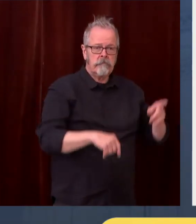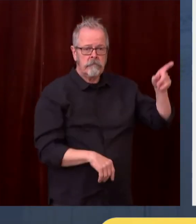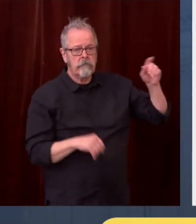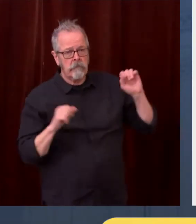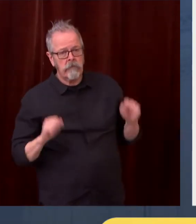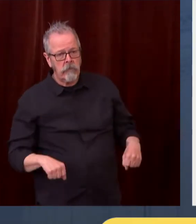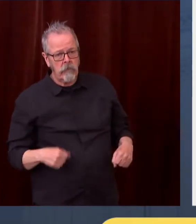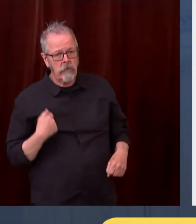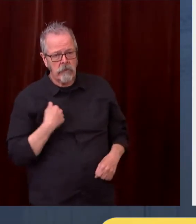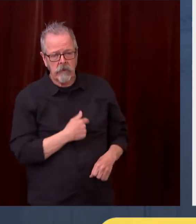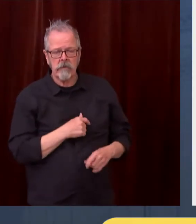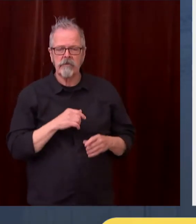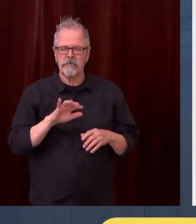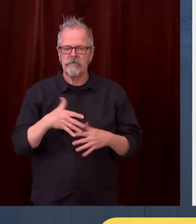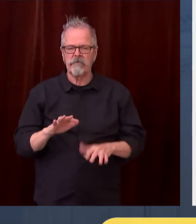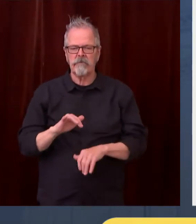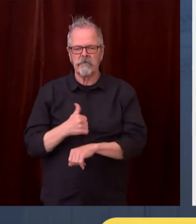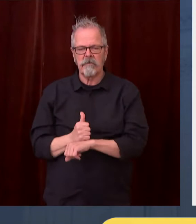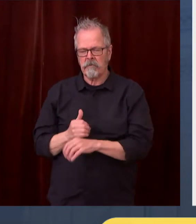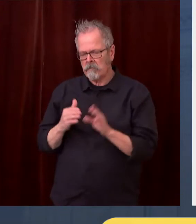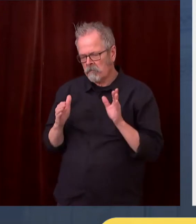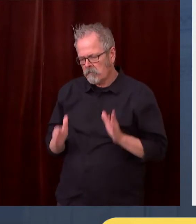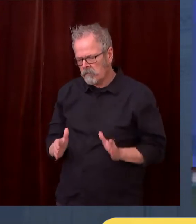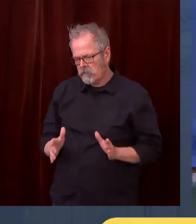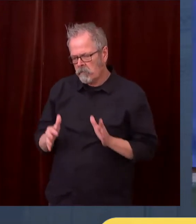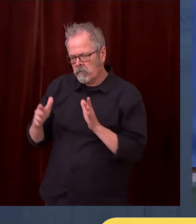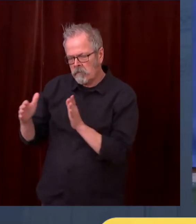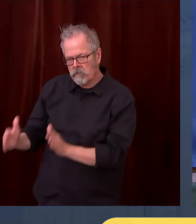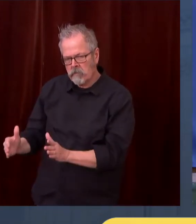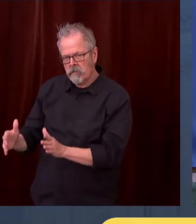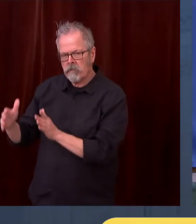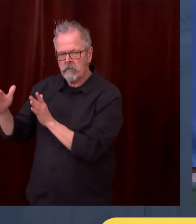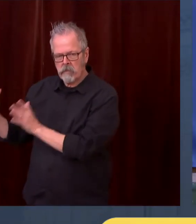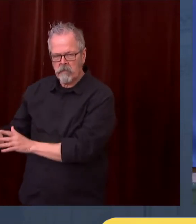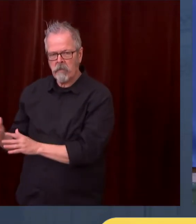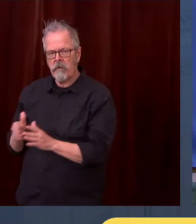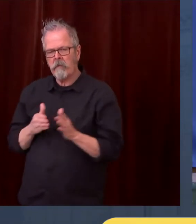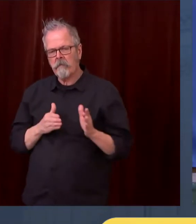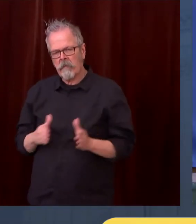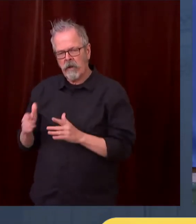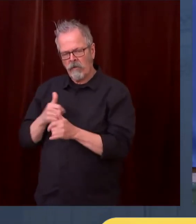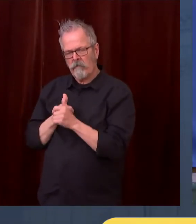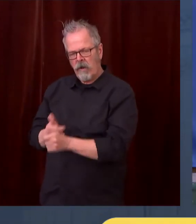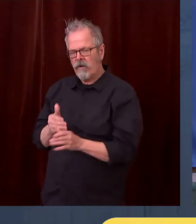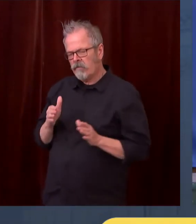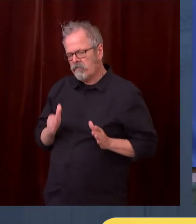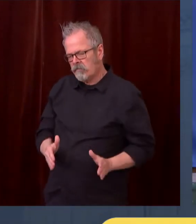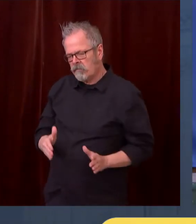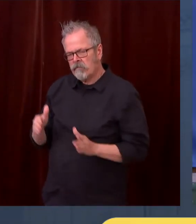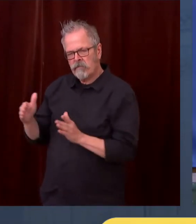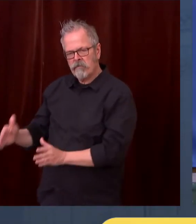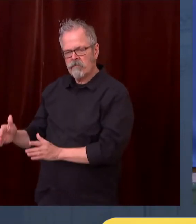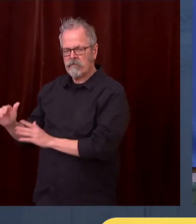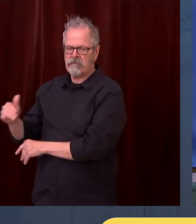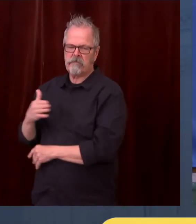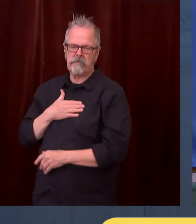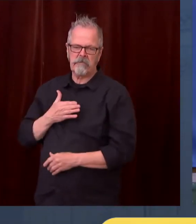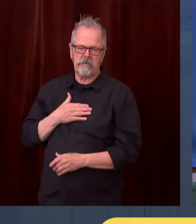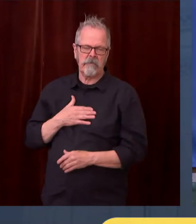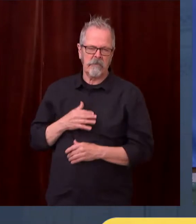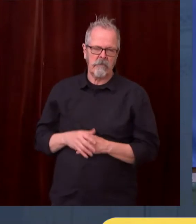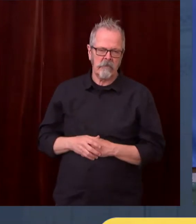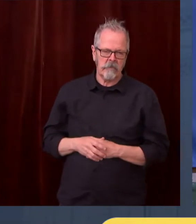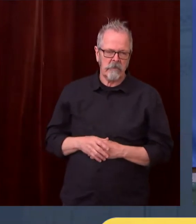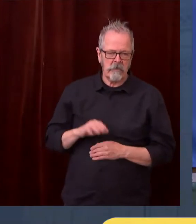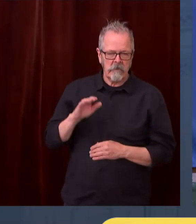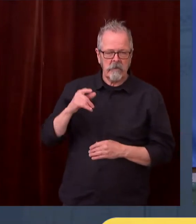I hope people understand too, these decisions are not done lightly, but if you look at our numbers we had yesterday, we had